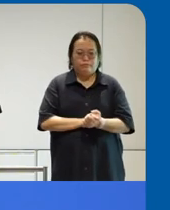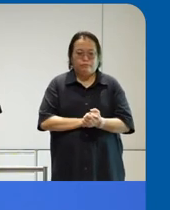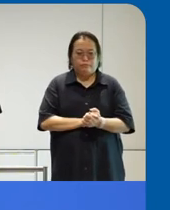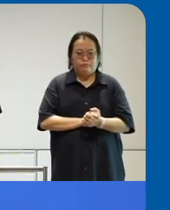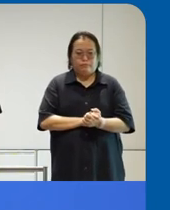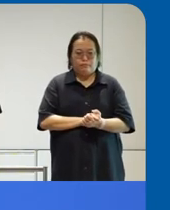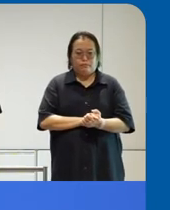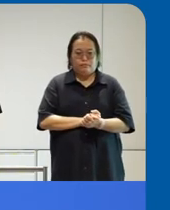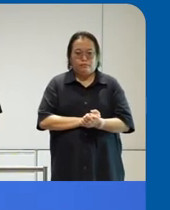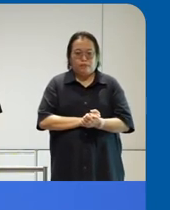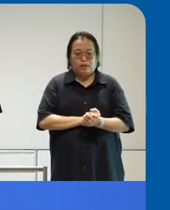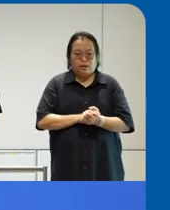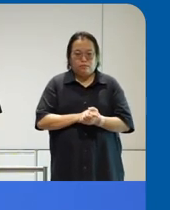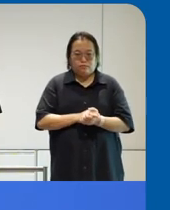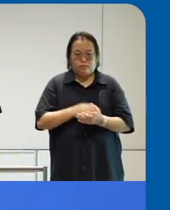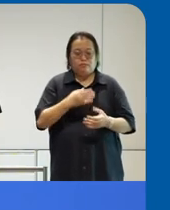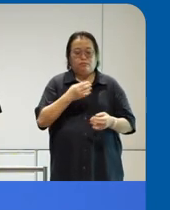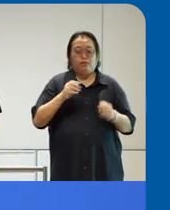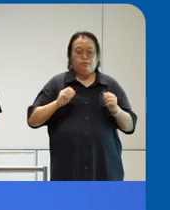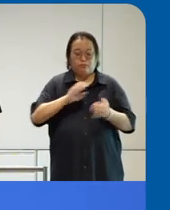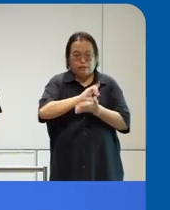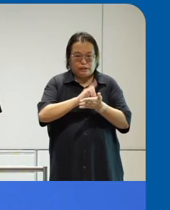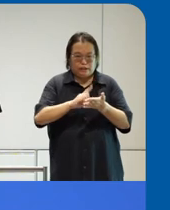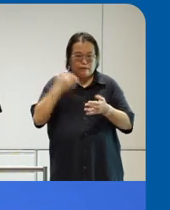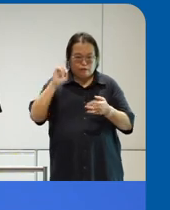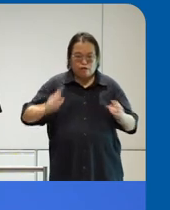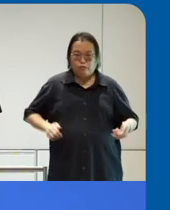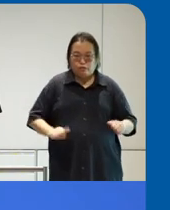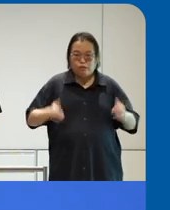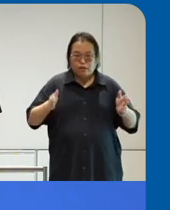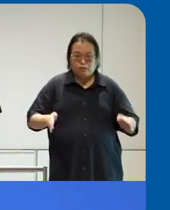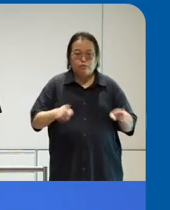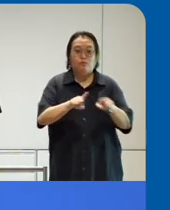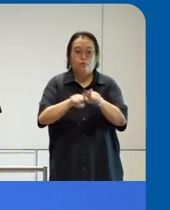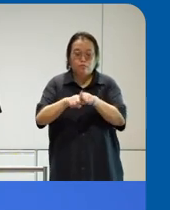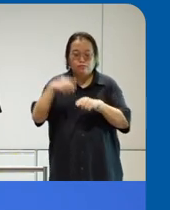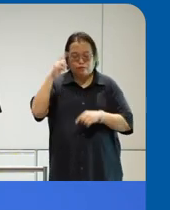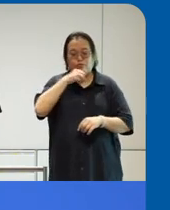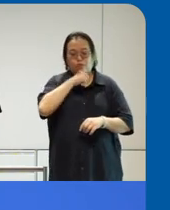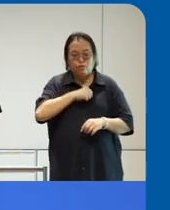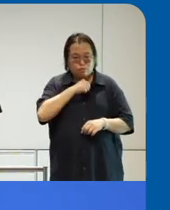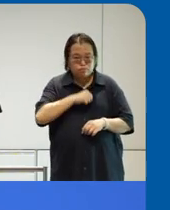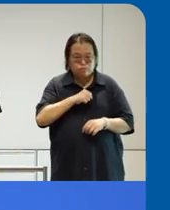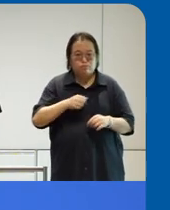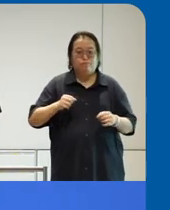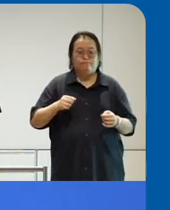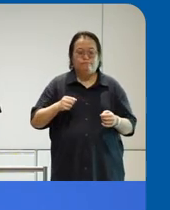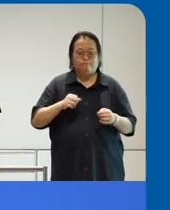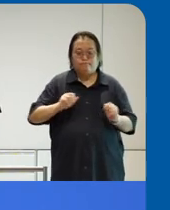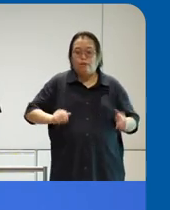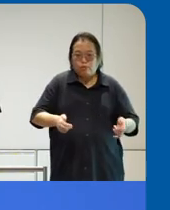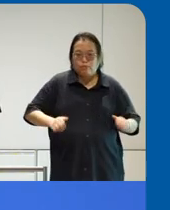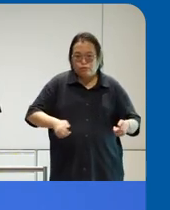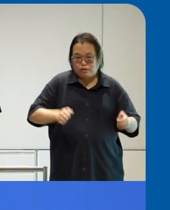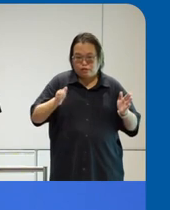wheelchair users, really help a lot of the elderly too. So, that's why I think it's fantastic to design inclusive